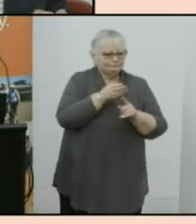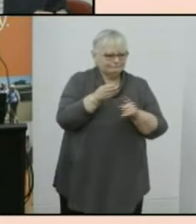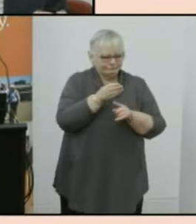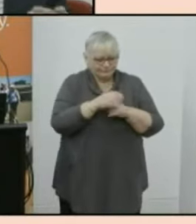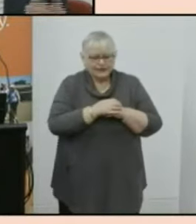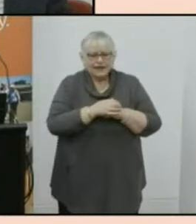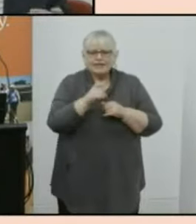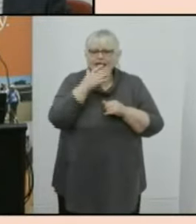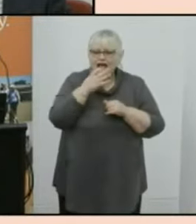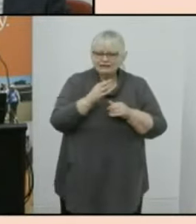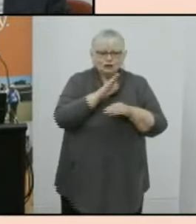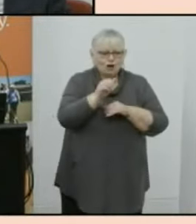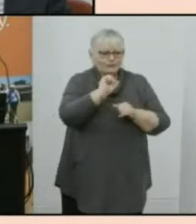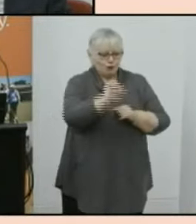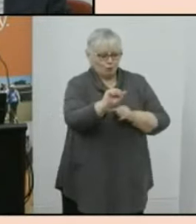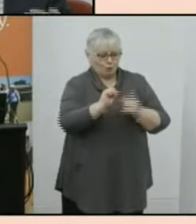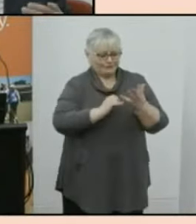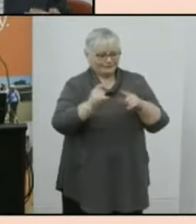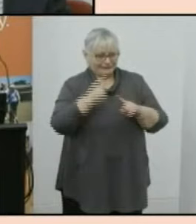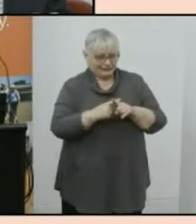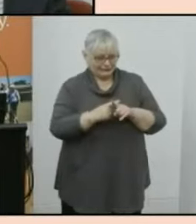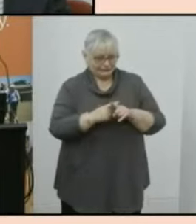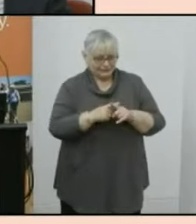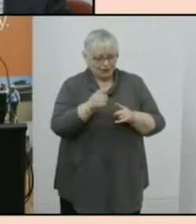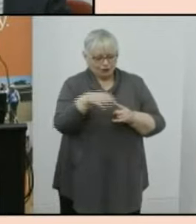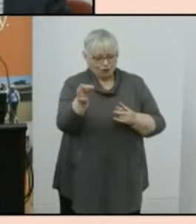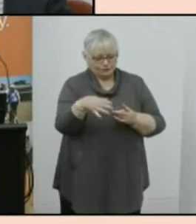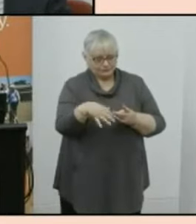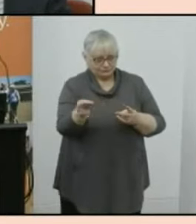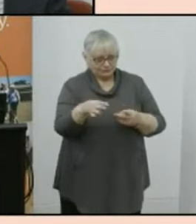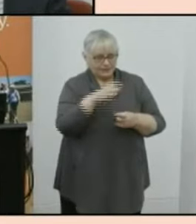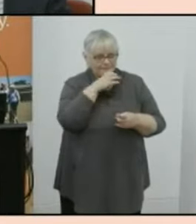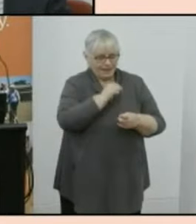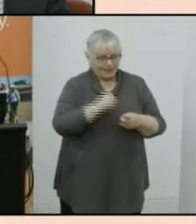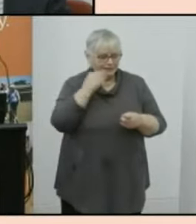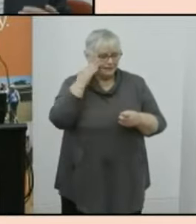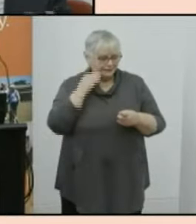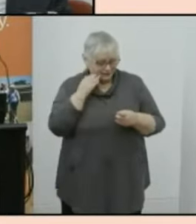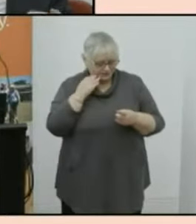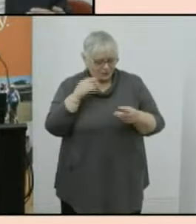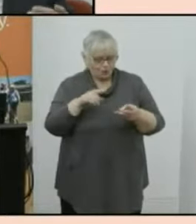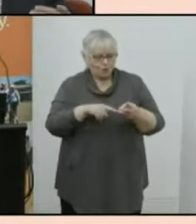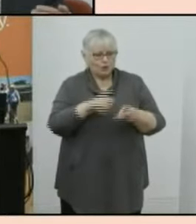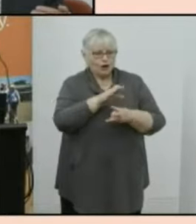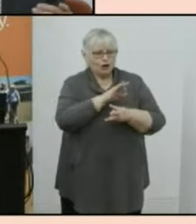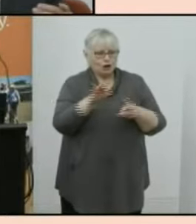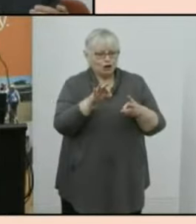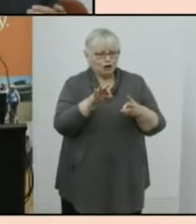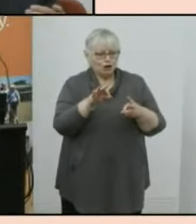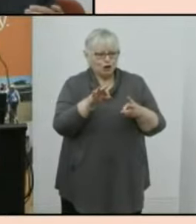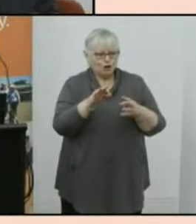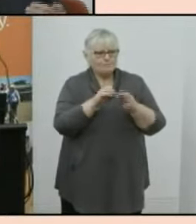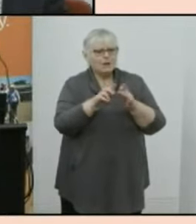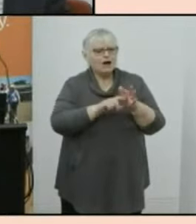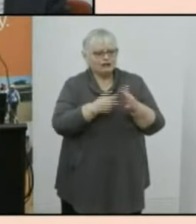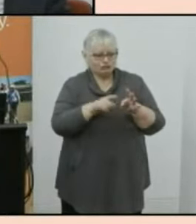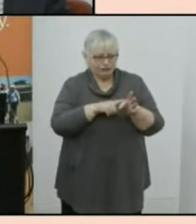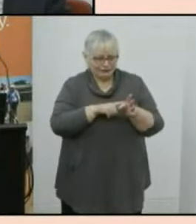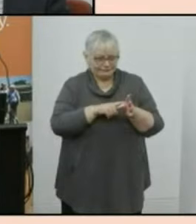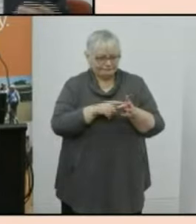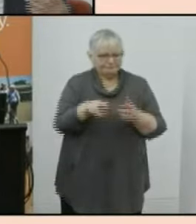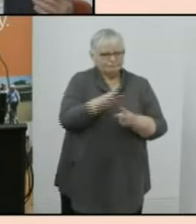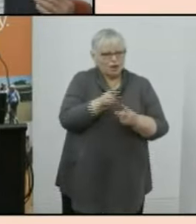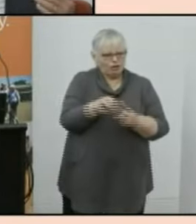about a person's sex and the options were male female and uh and um non-binary